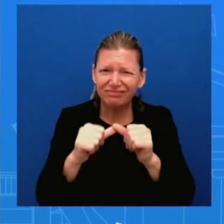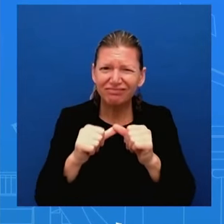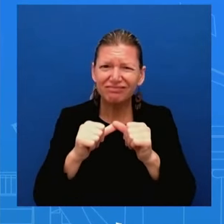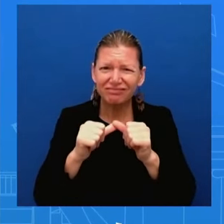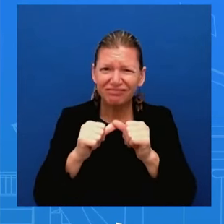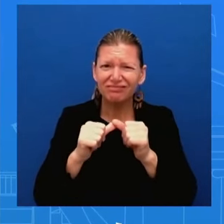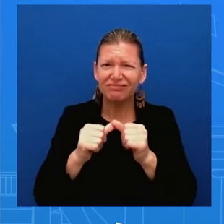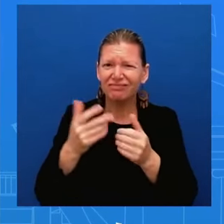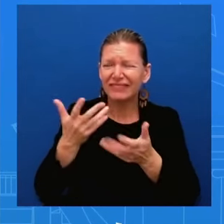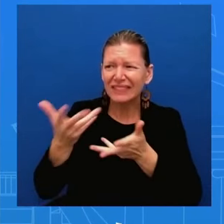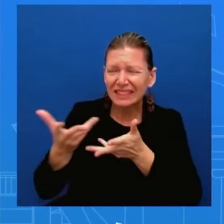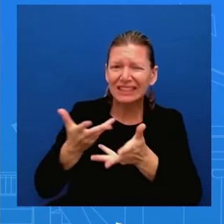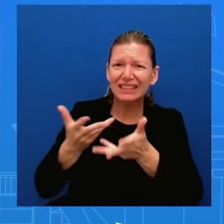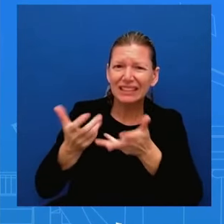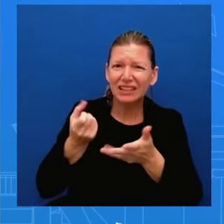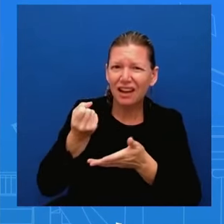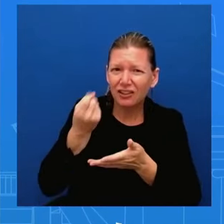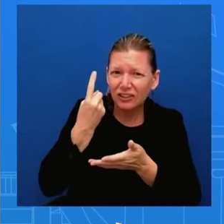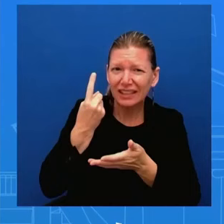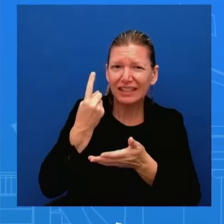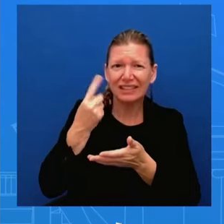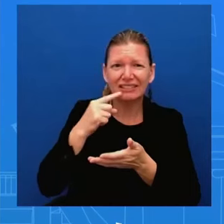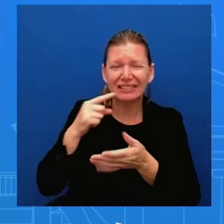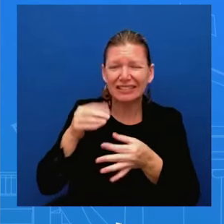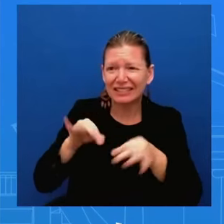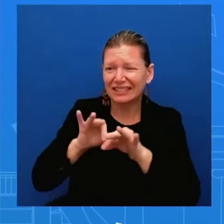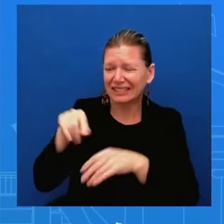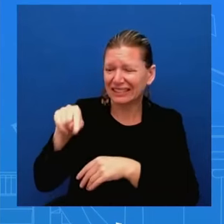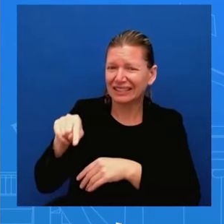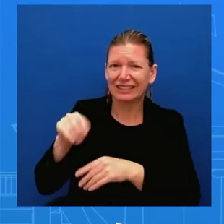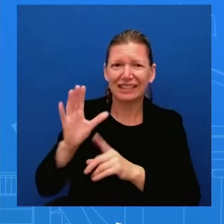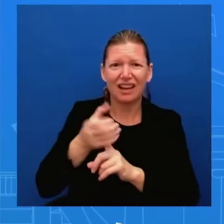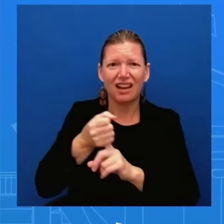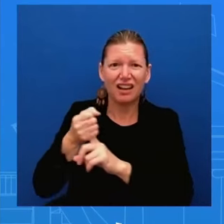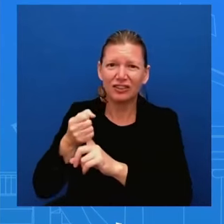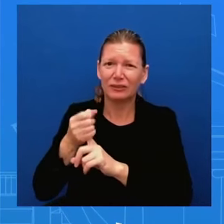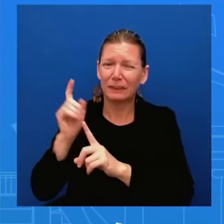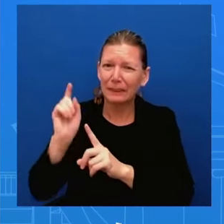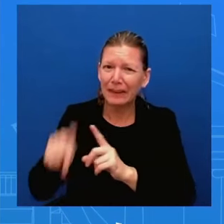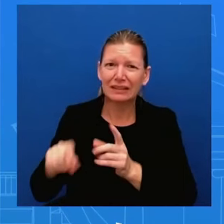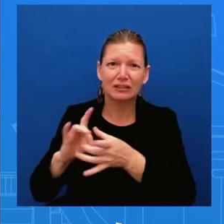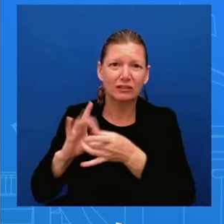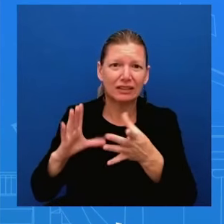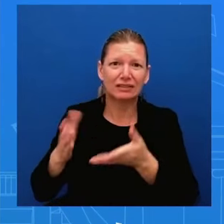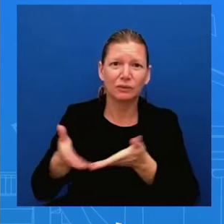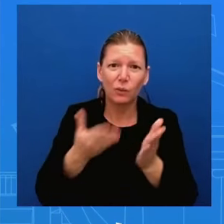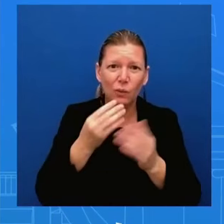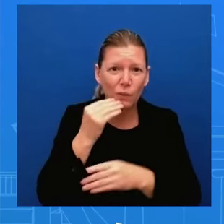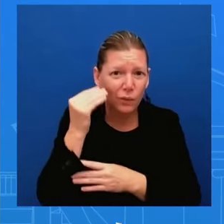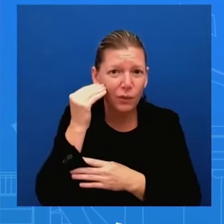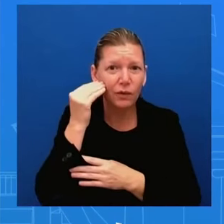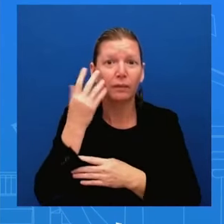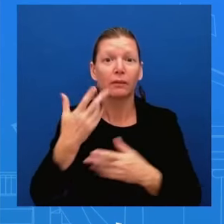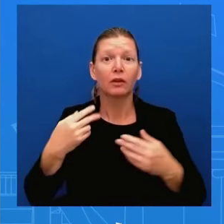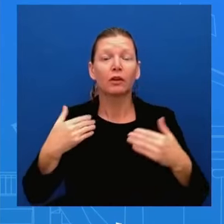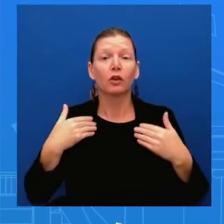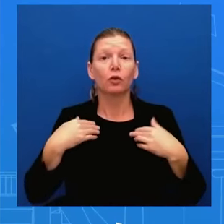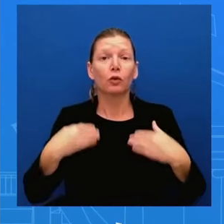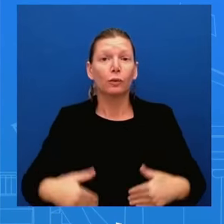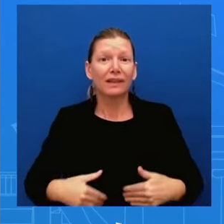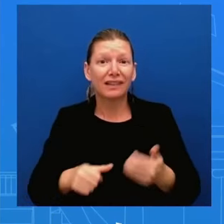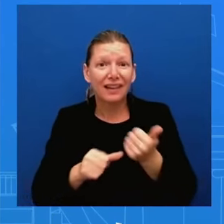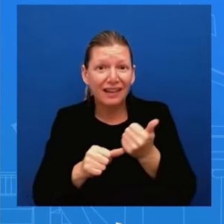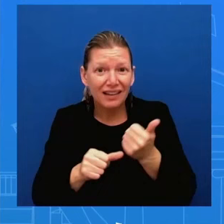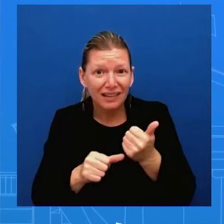that humanitarian continuing to get that humanitarian aid in uh and we got to get to a ceasefire we have to uh and